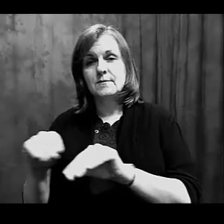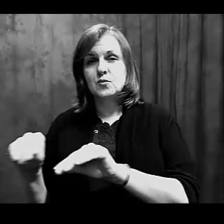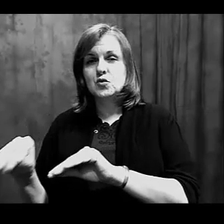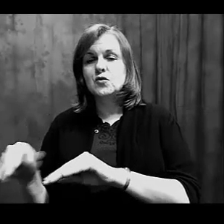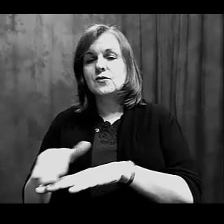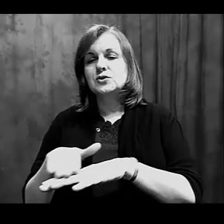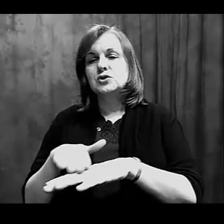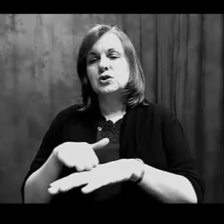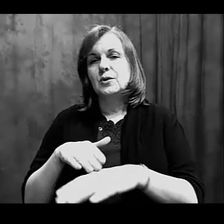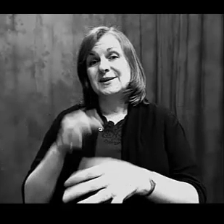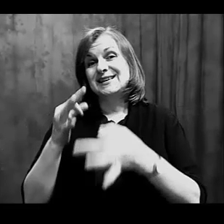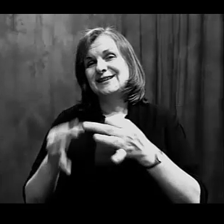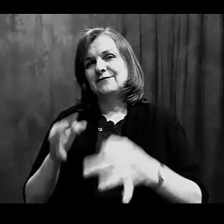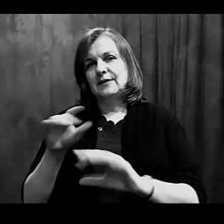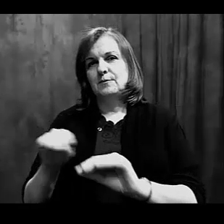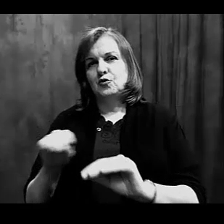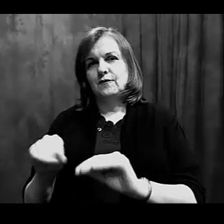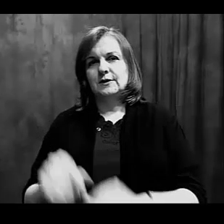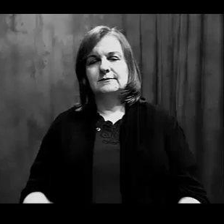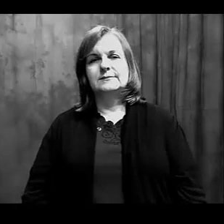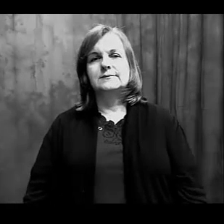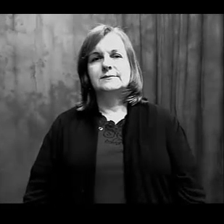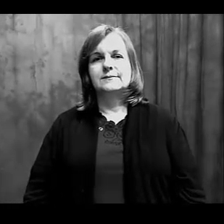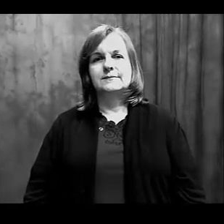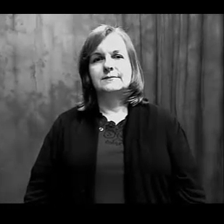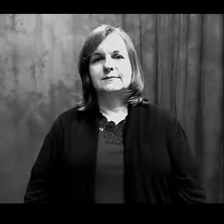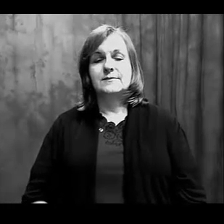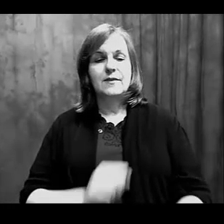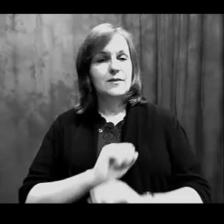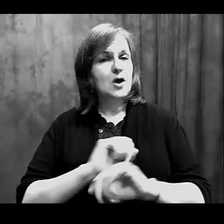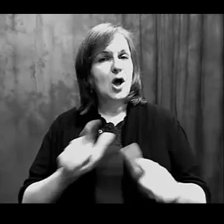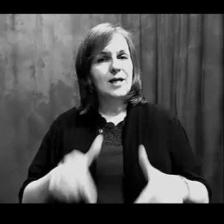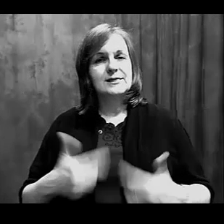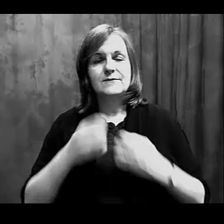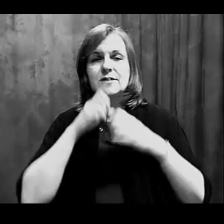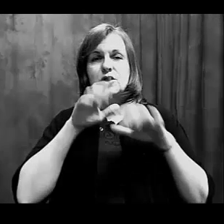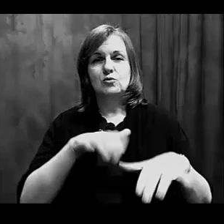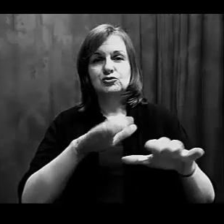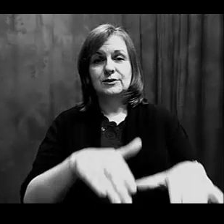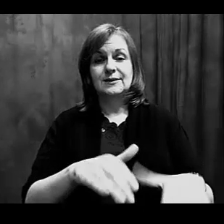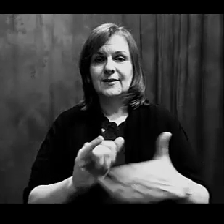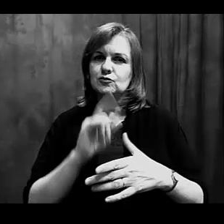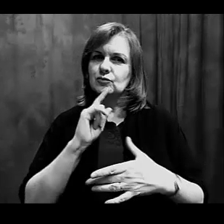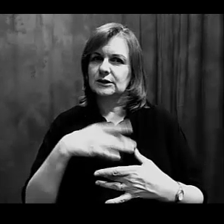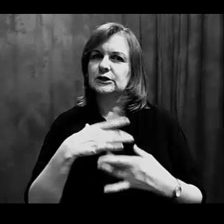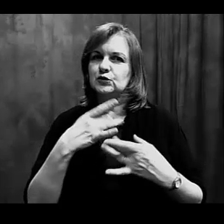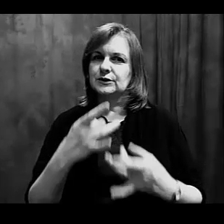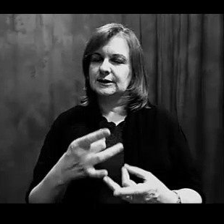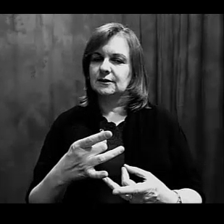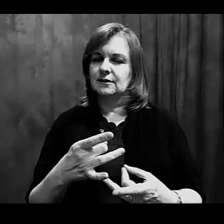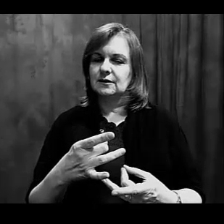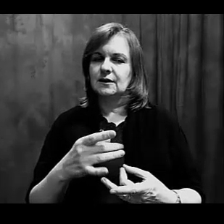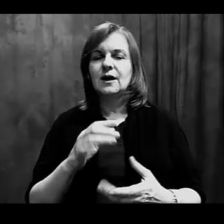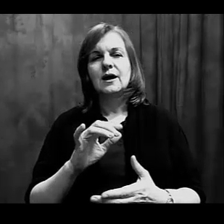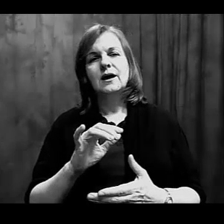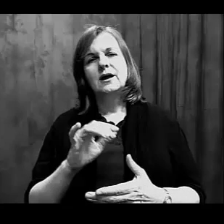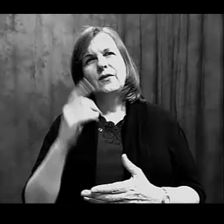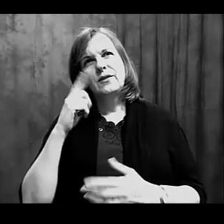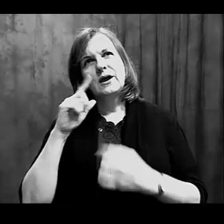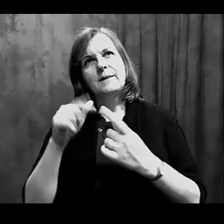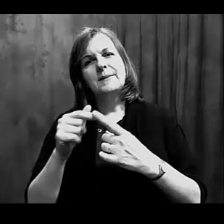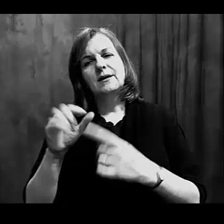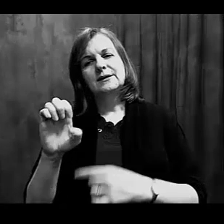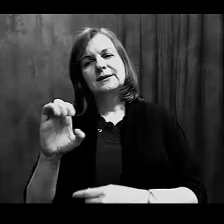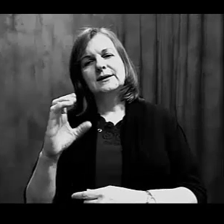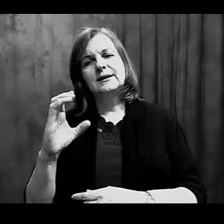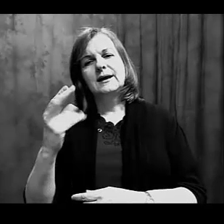going to move deliberately if they move around at all. They're all marine species. This is actually an interesting one. So we